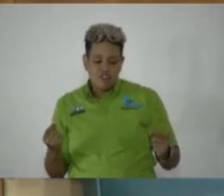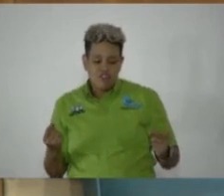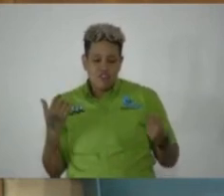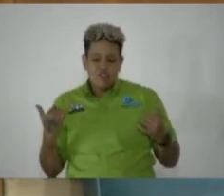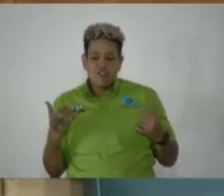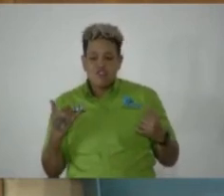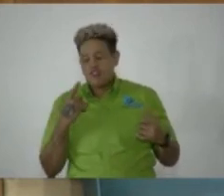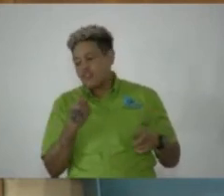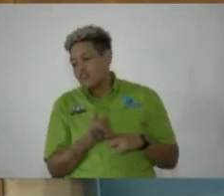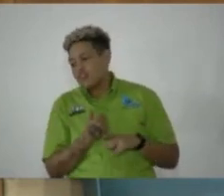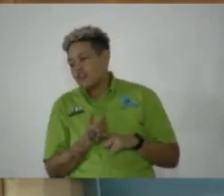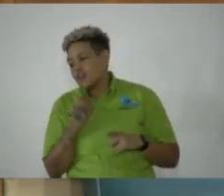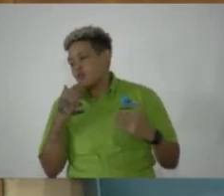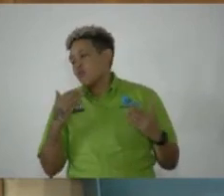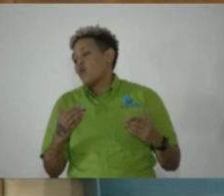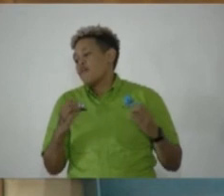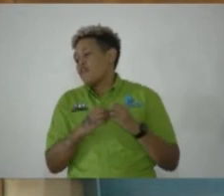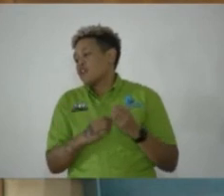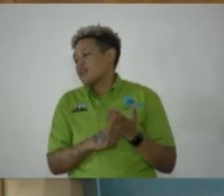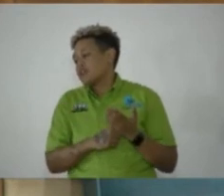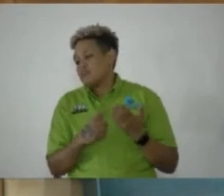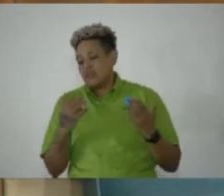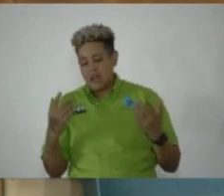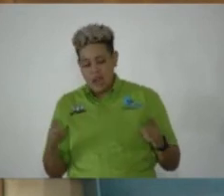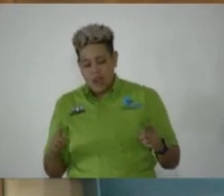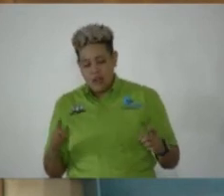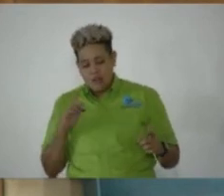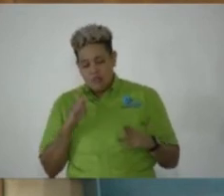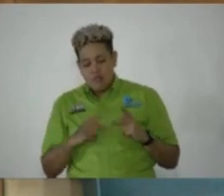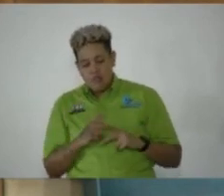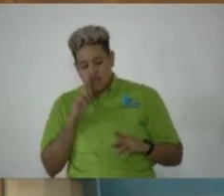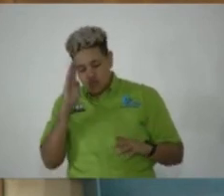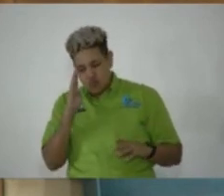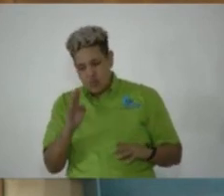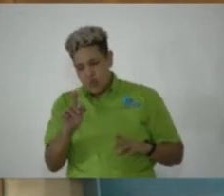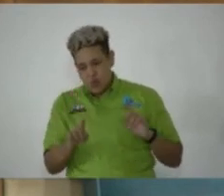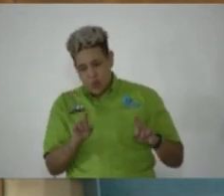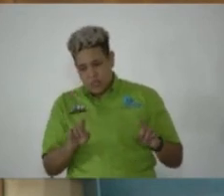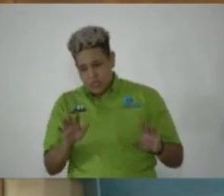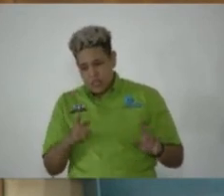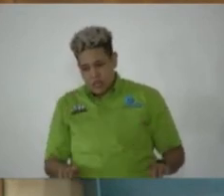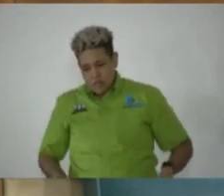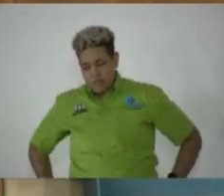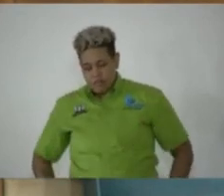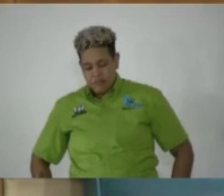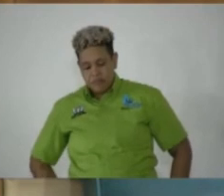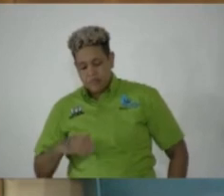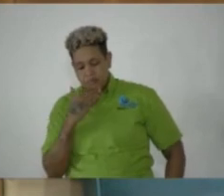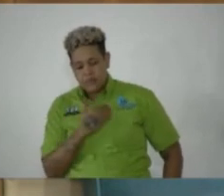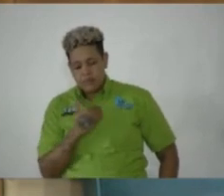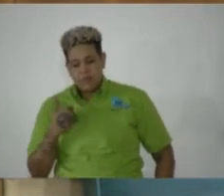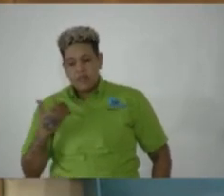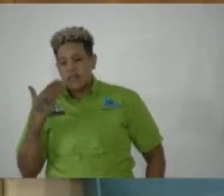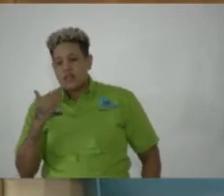currently carrying out a further debate. Thank you. Would you be so kind as to go straight to your question? Thank you, Member. Thank